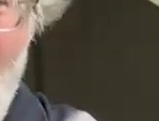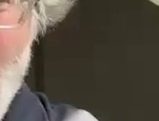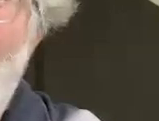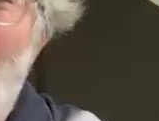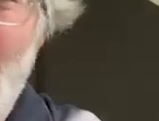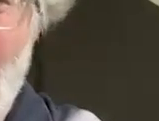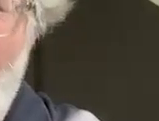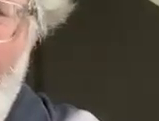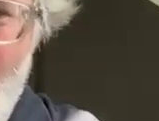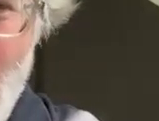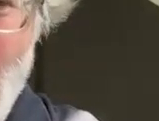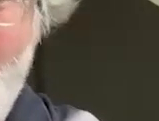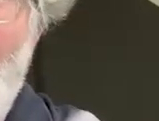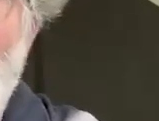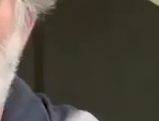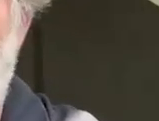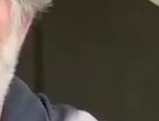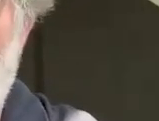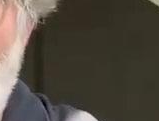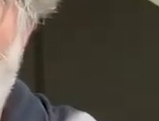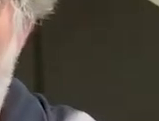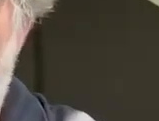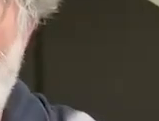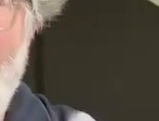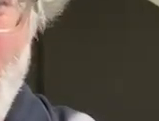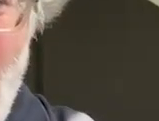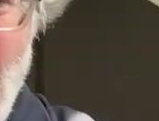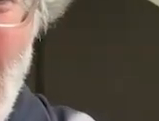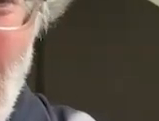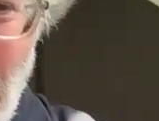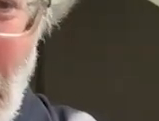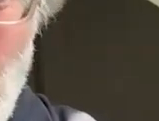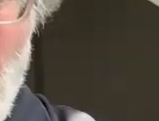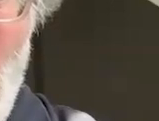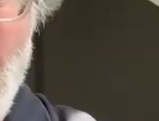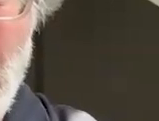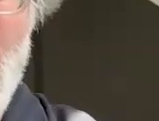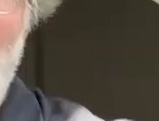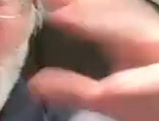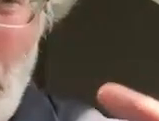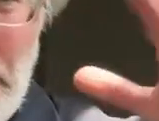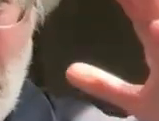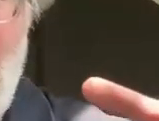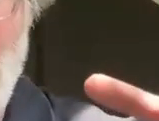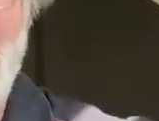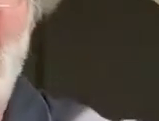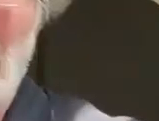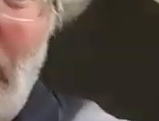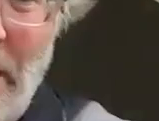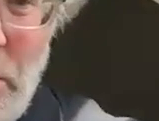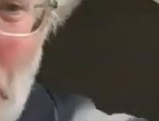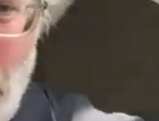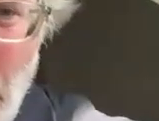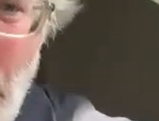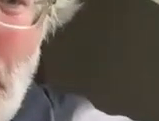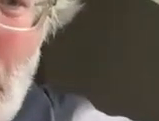but not here and not right now so what we're gonna do is we're gonna invite you all we'll put into the chat a link we'll go to office hours so we can all be in conversation say